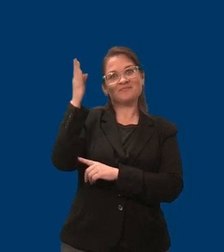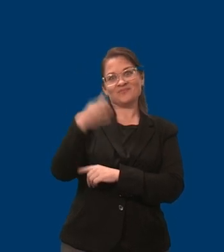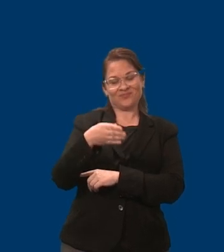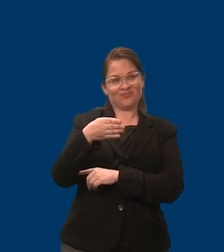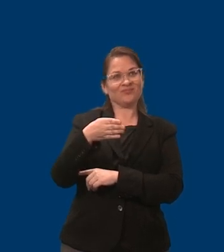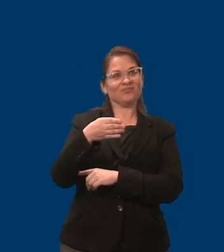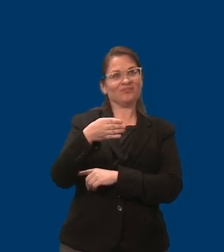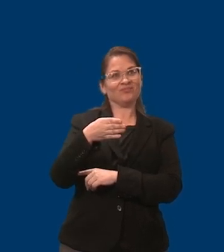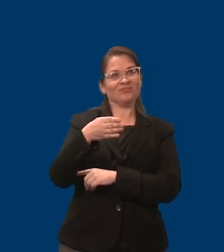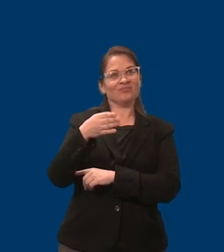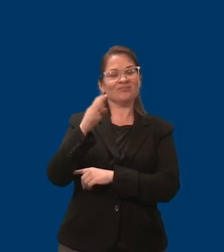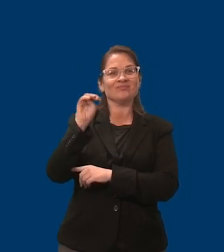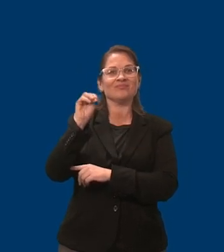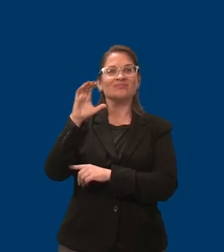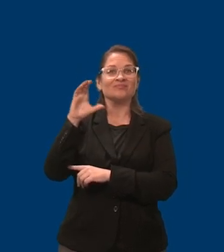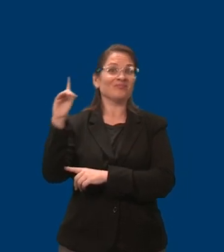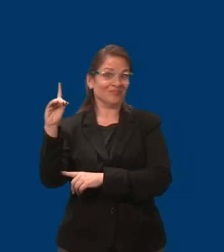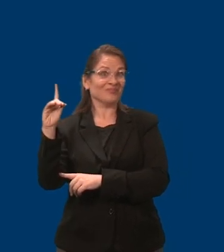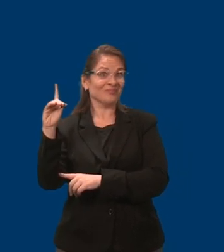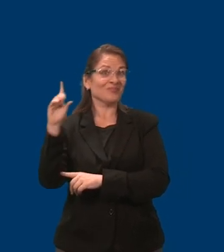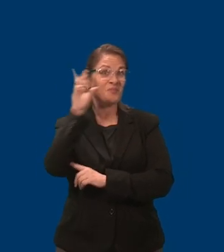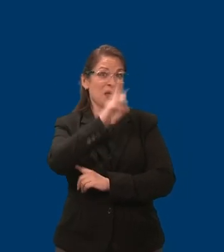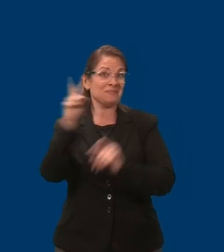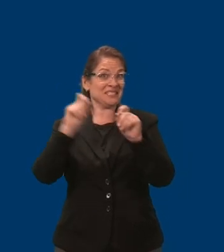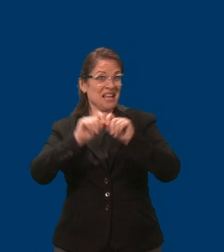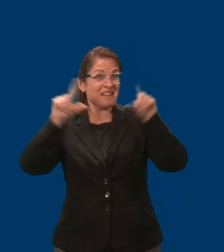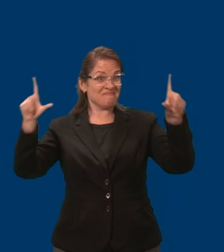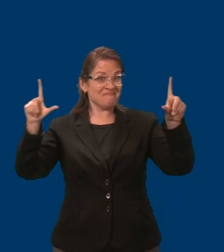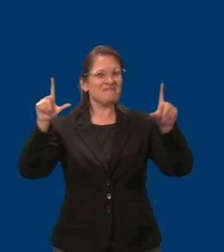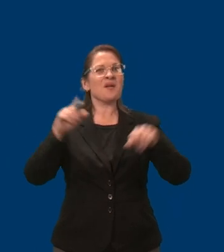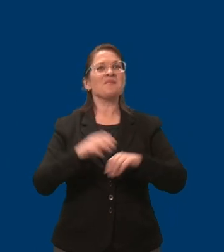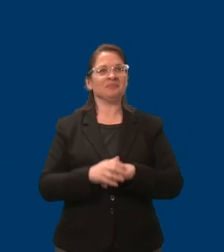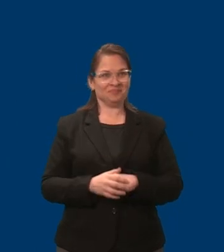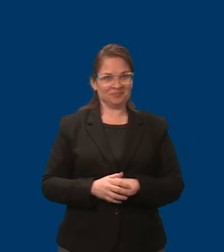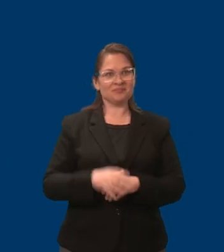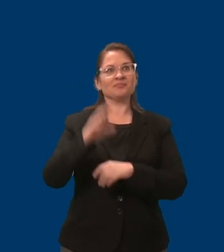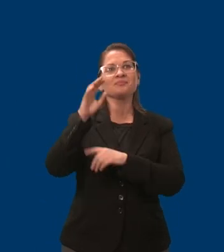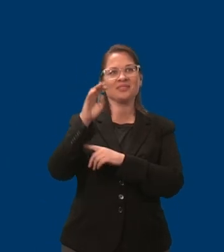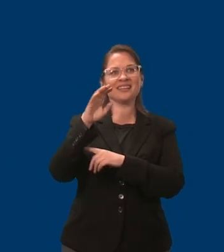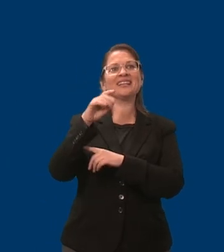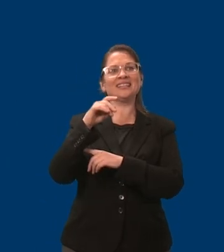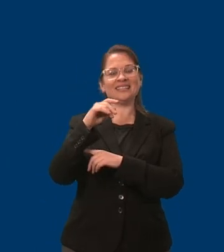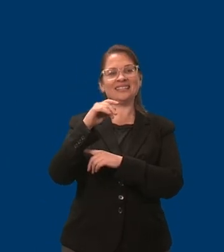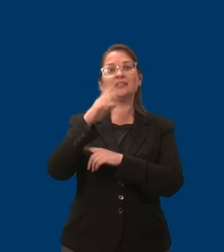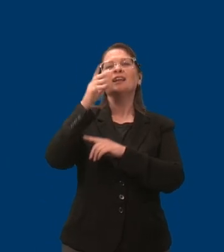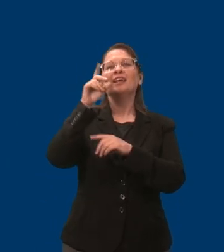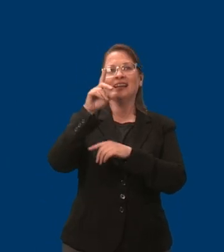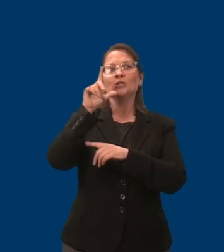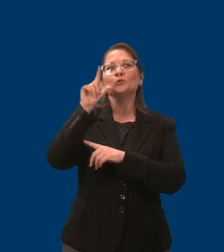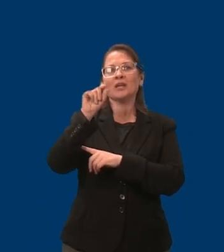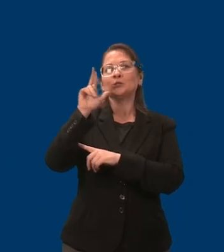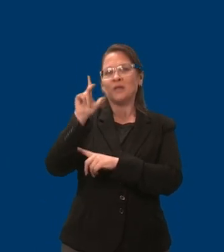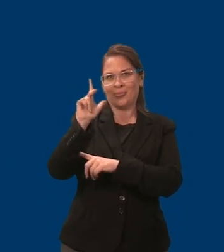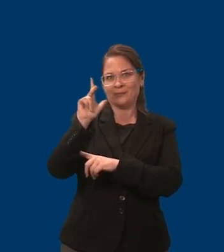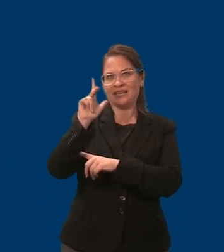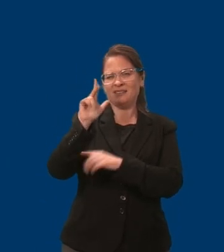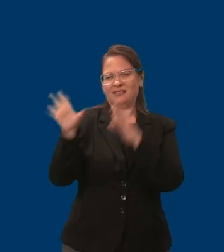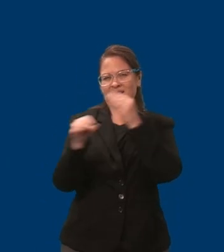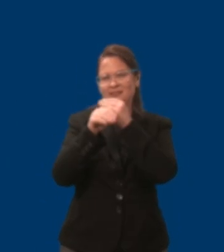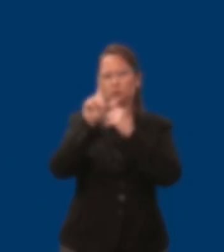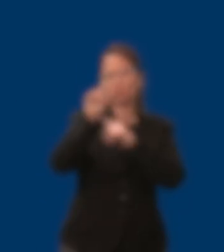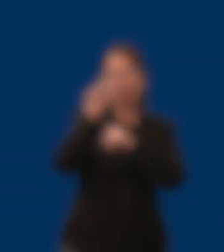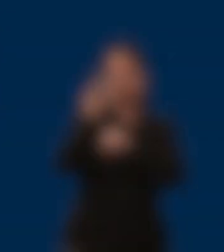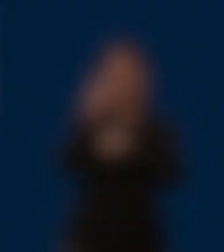mcd forward slash 2023 f-o-r-u